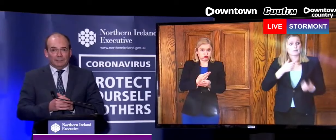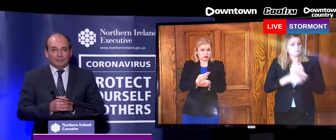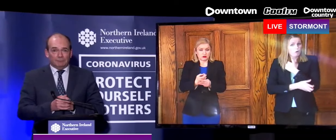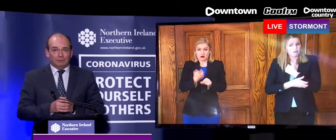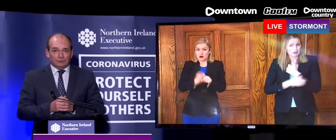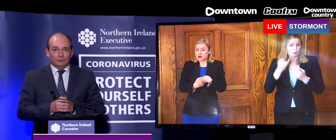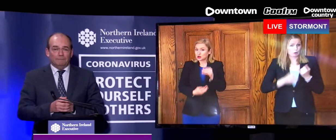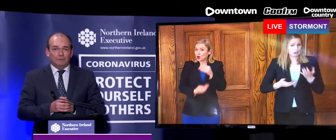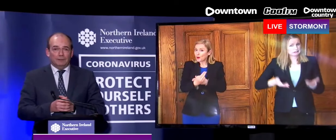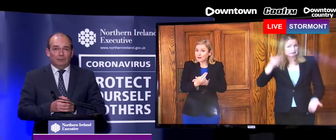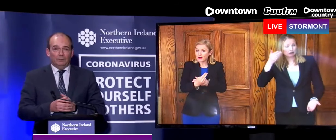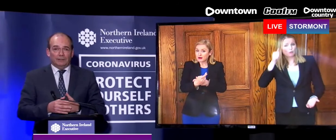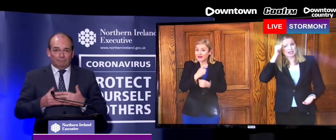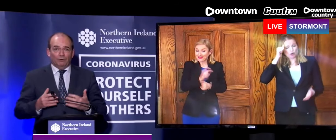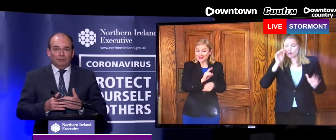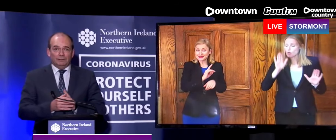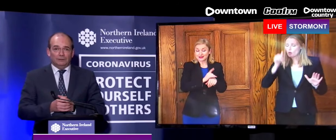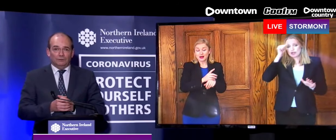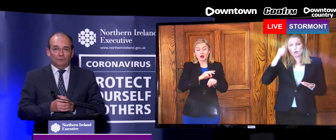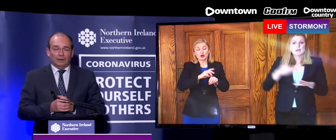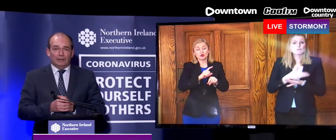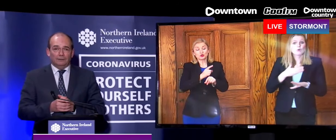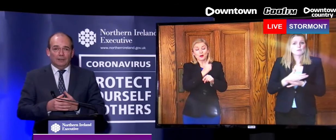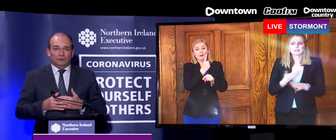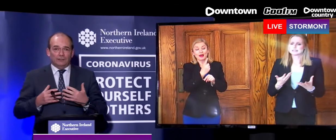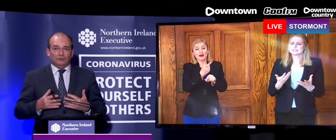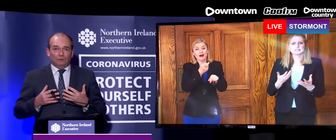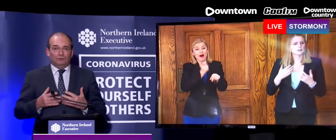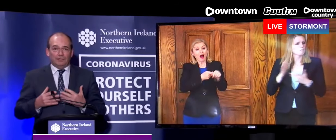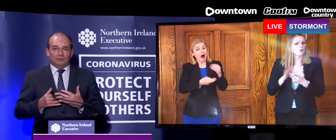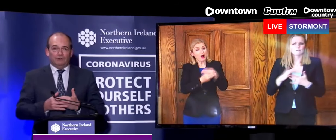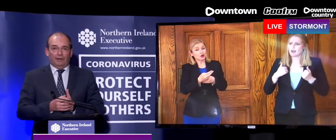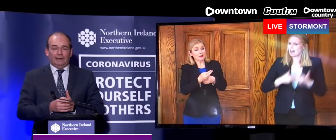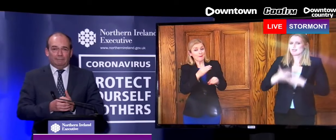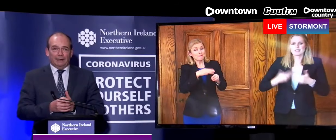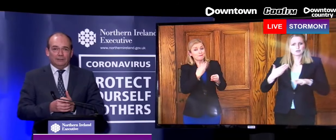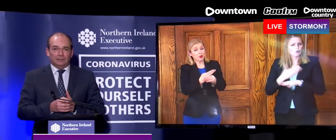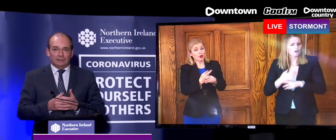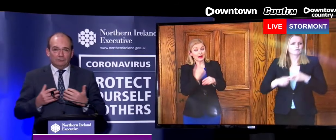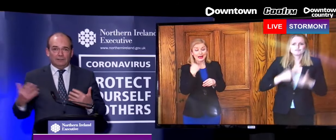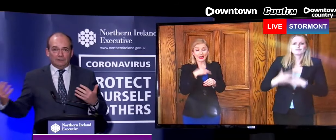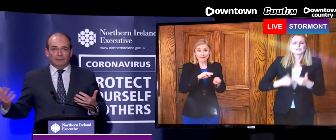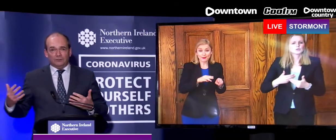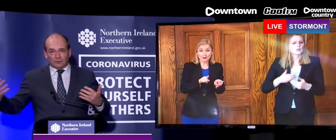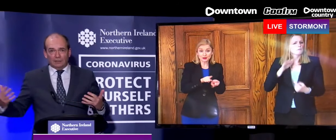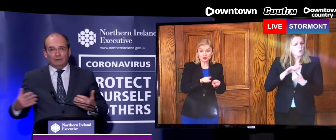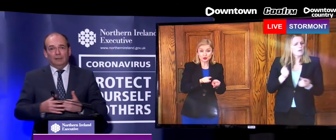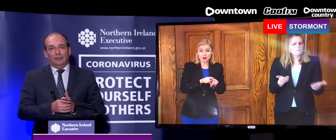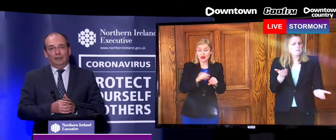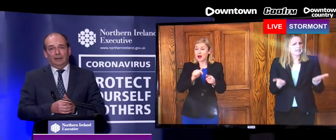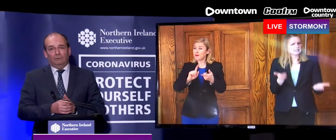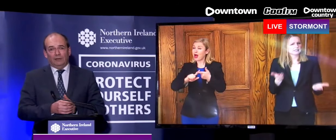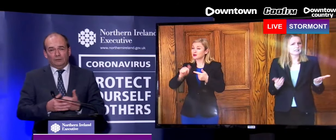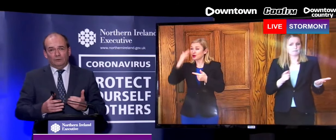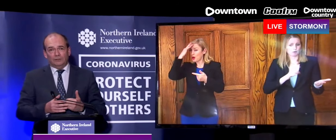the longer term kills people too. We know that employment is good for your health. So these are all things that are finely balanced. And these are things that ministers here